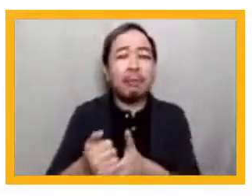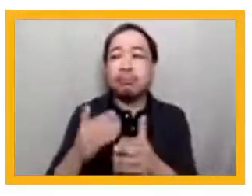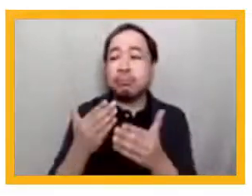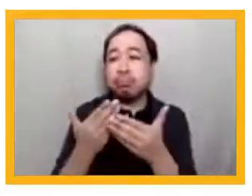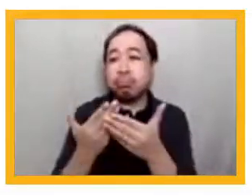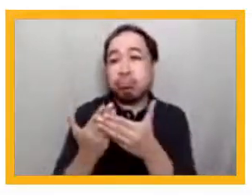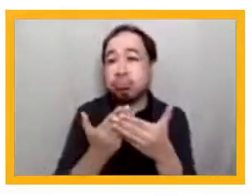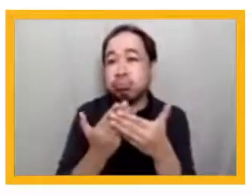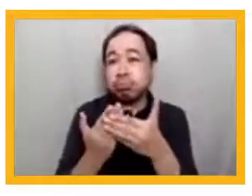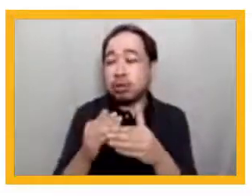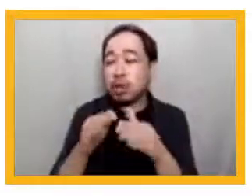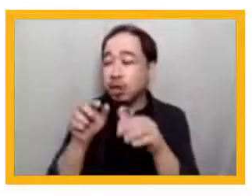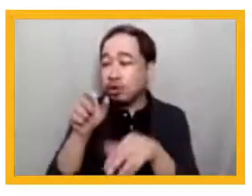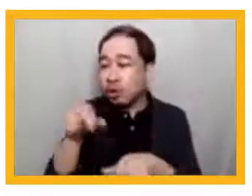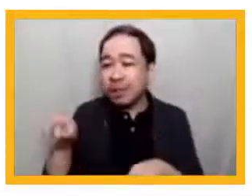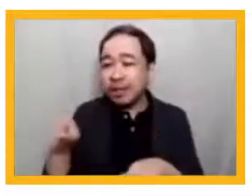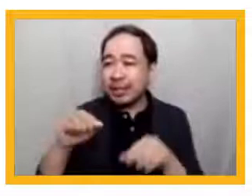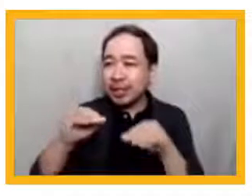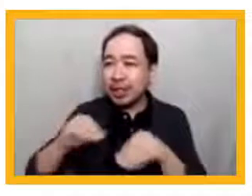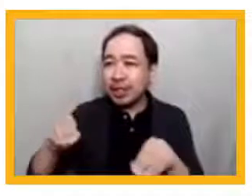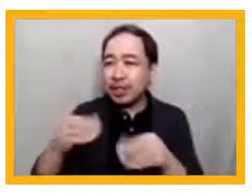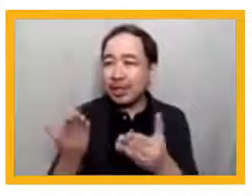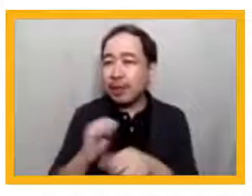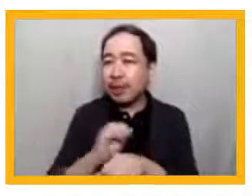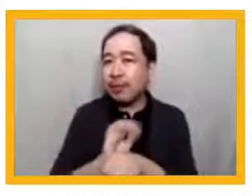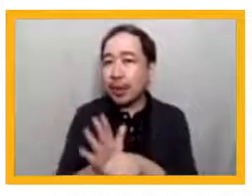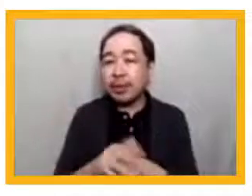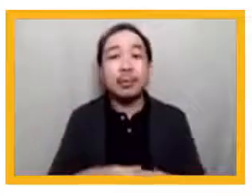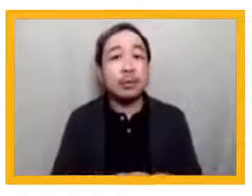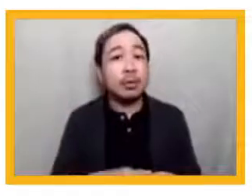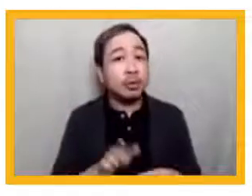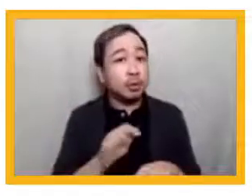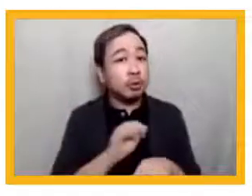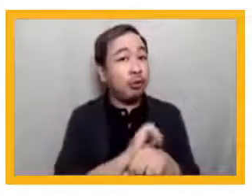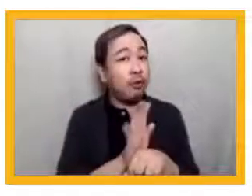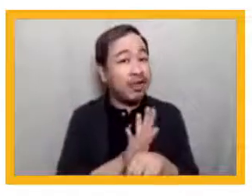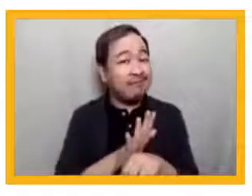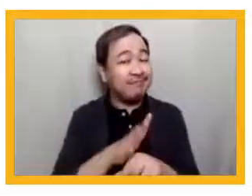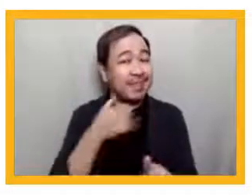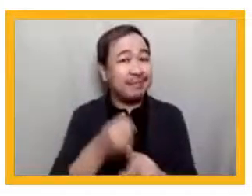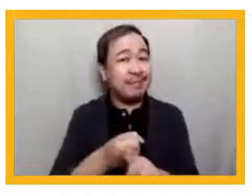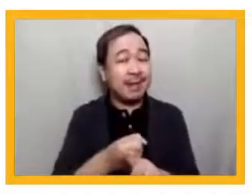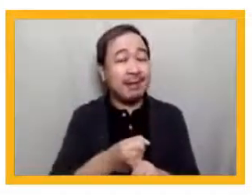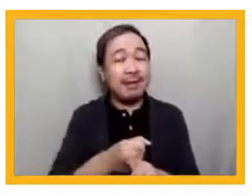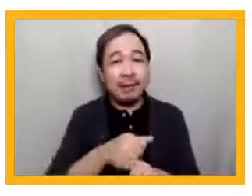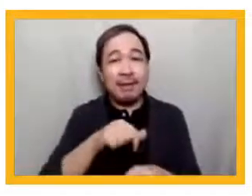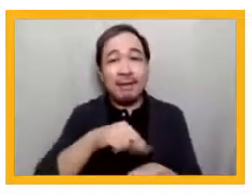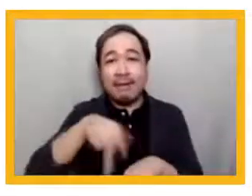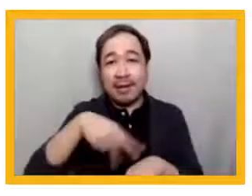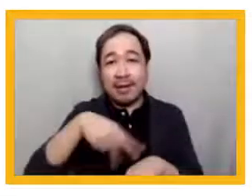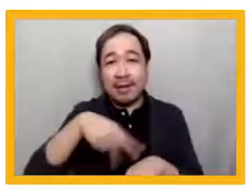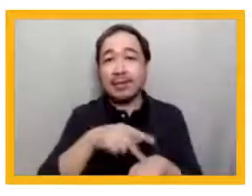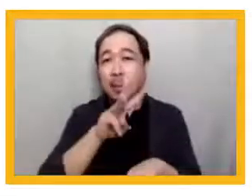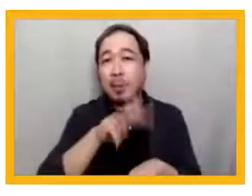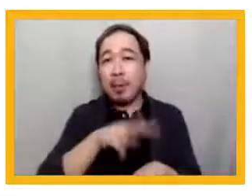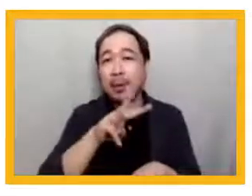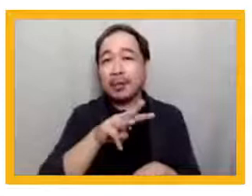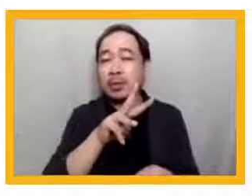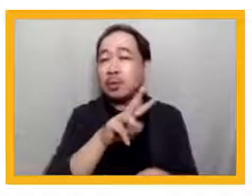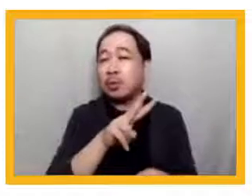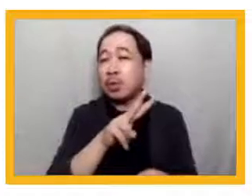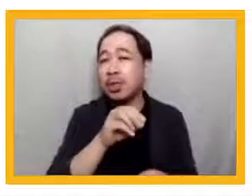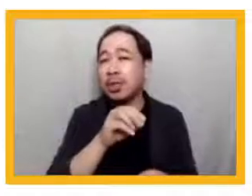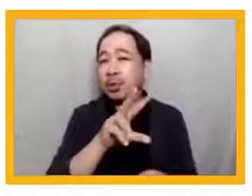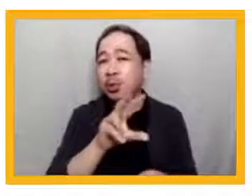COVID-19 arrived on our shores in March 2020, we faced the prospect of school shutdowns. Teach for the Philippines